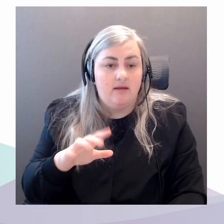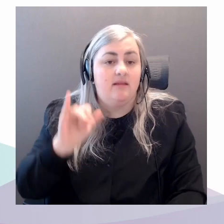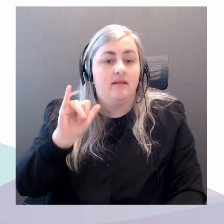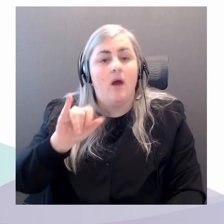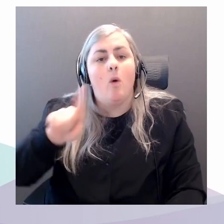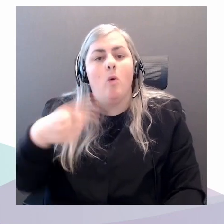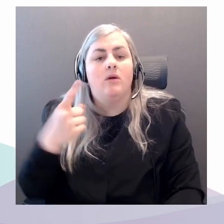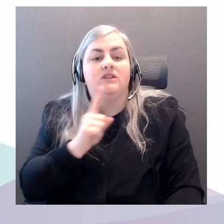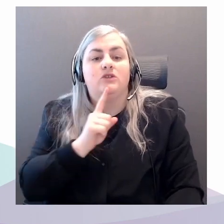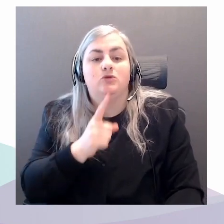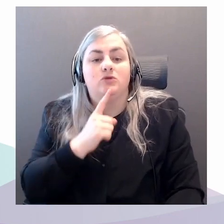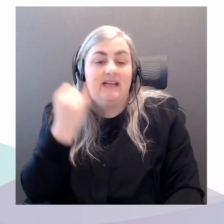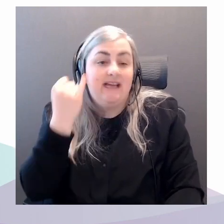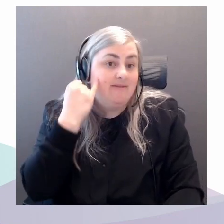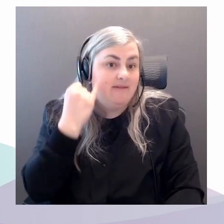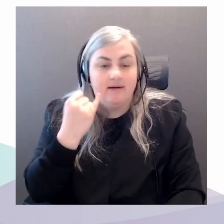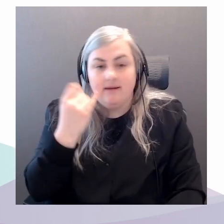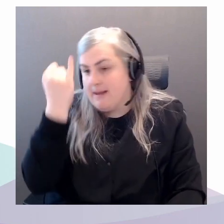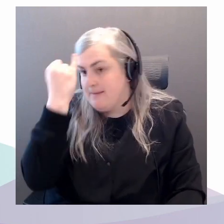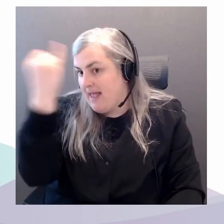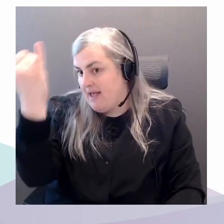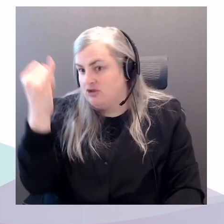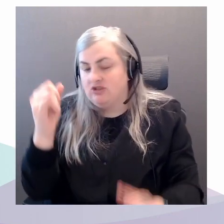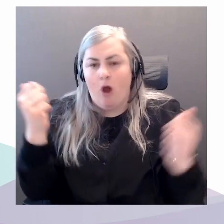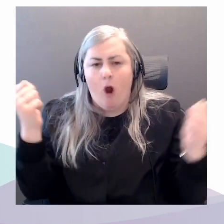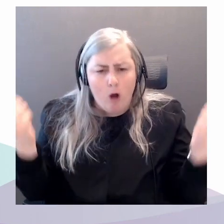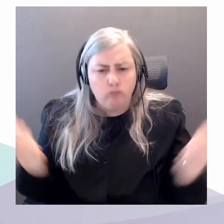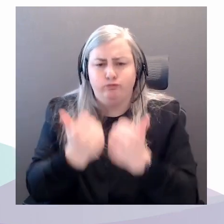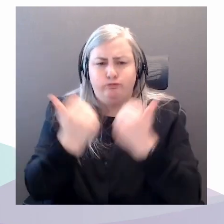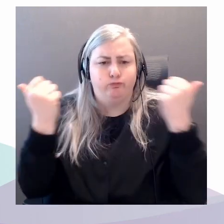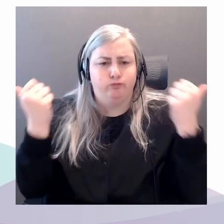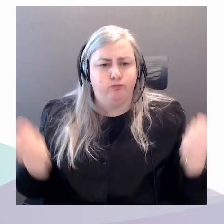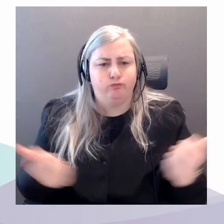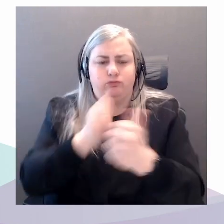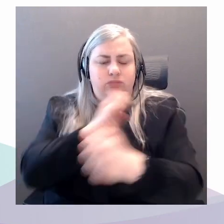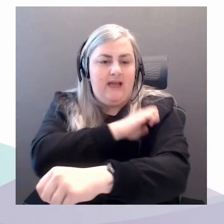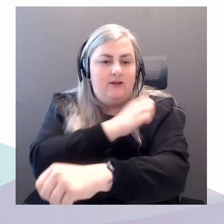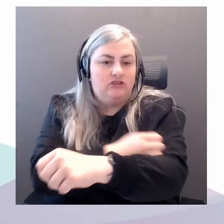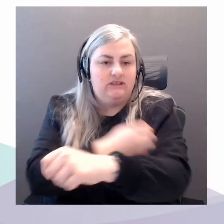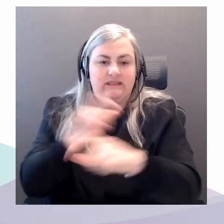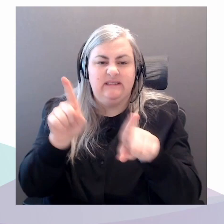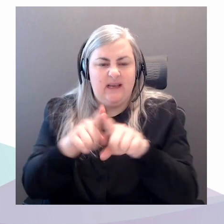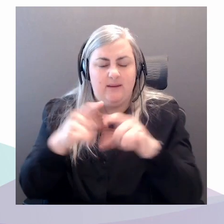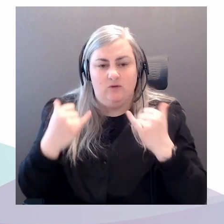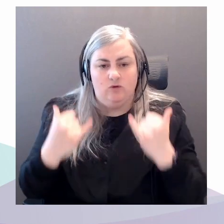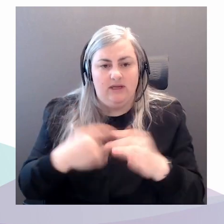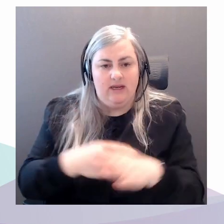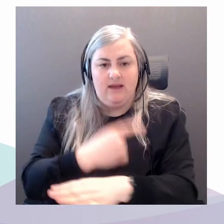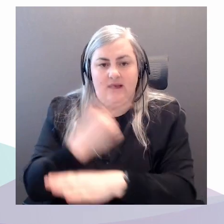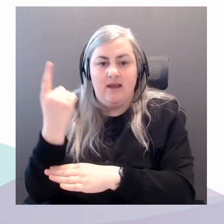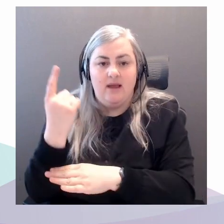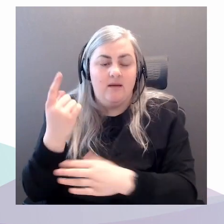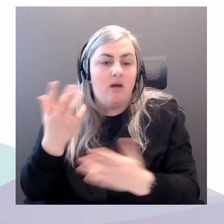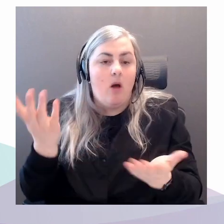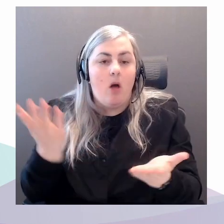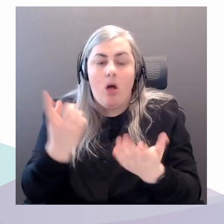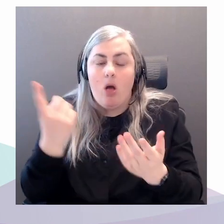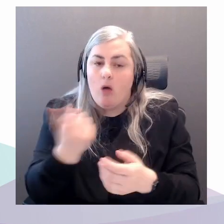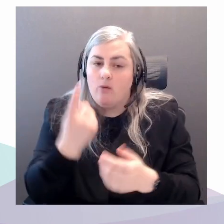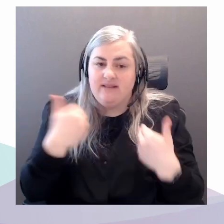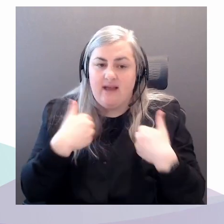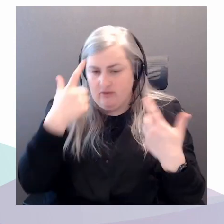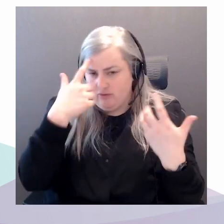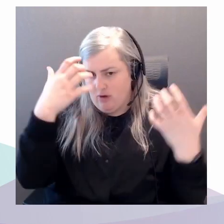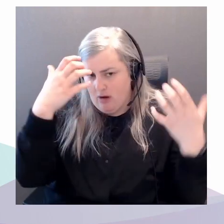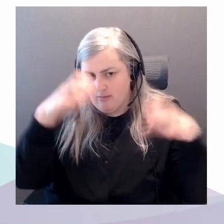energy in the way that we have been so that there's always a compromise with not using as much. In fact, I would